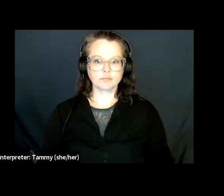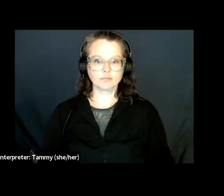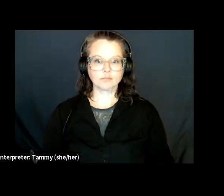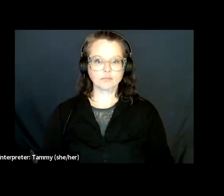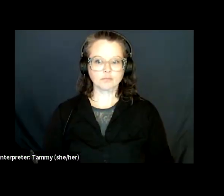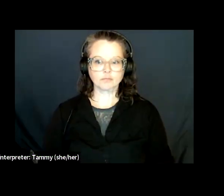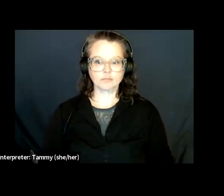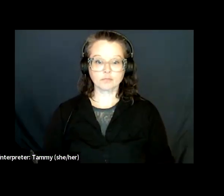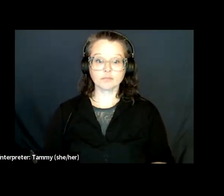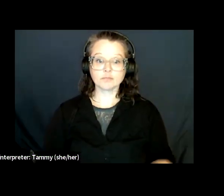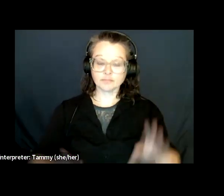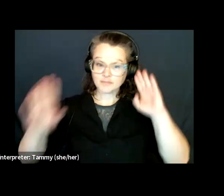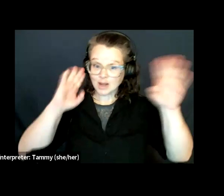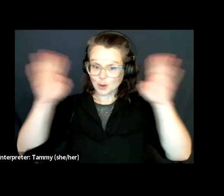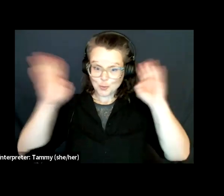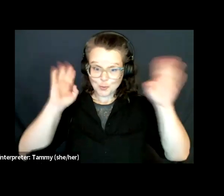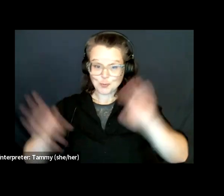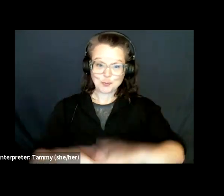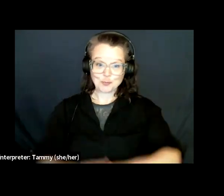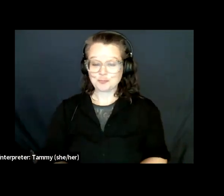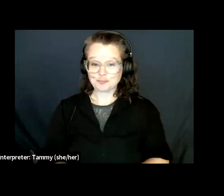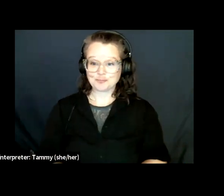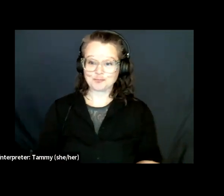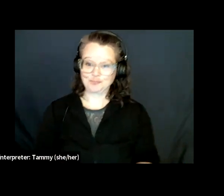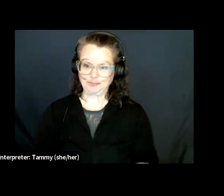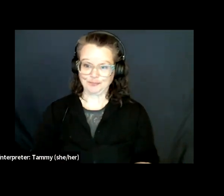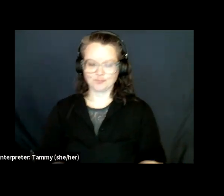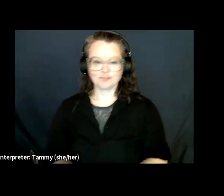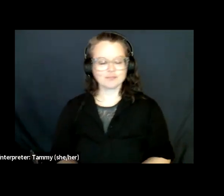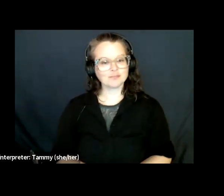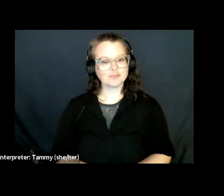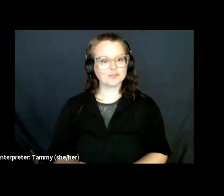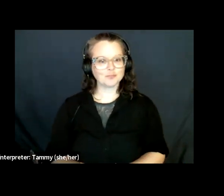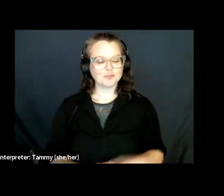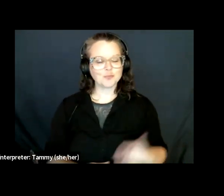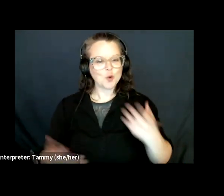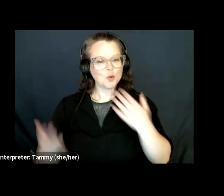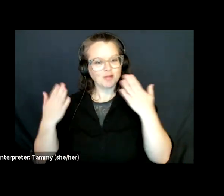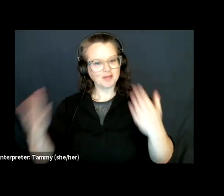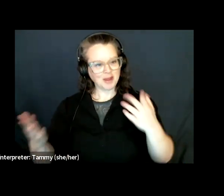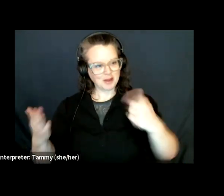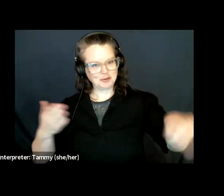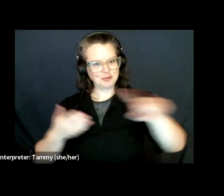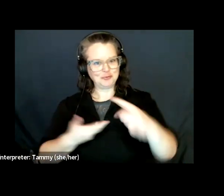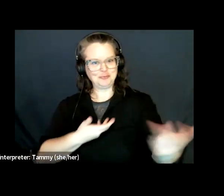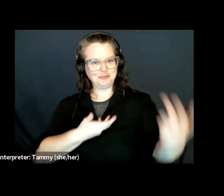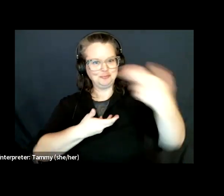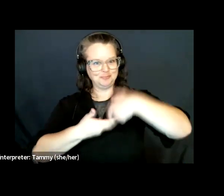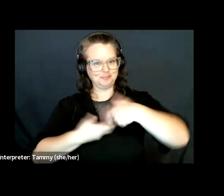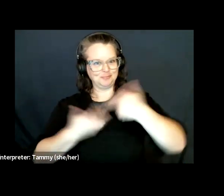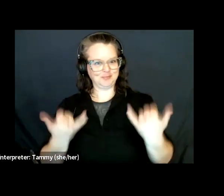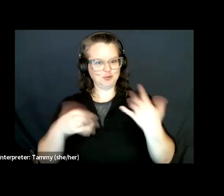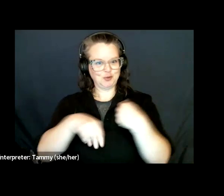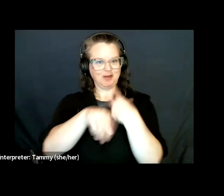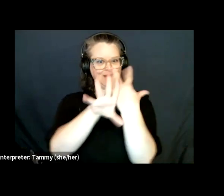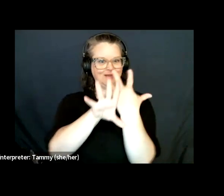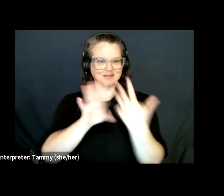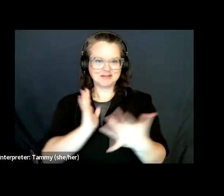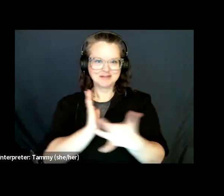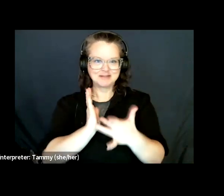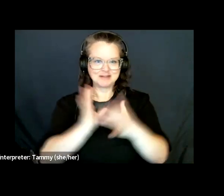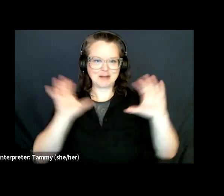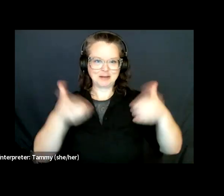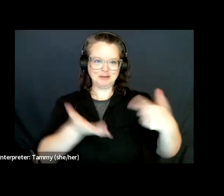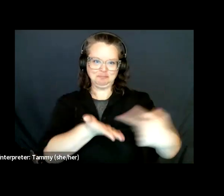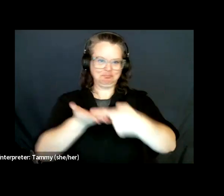Hello, everyone. Thank you for joining us for today's Tech Forum session. I'm Tim Middleton,